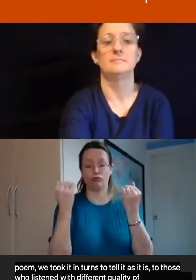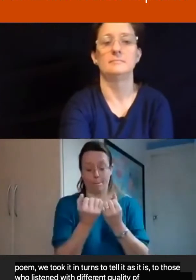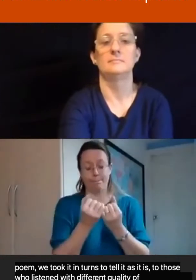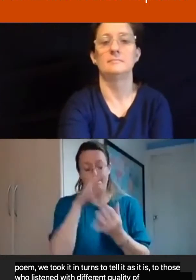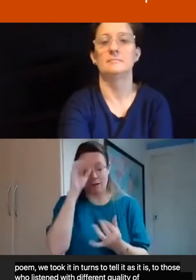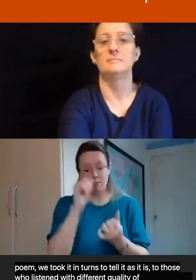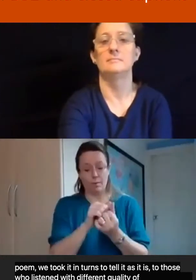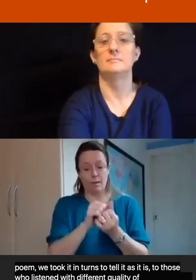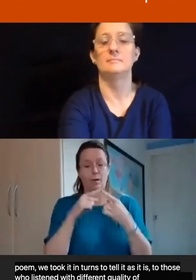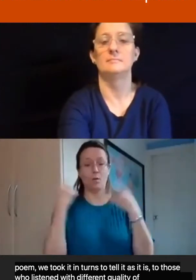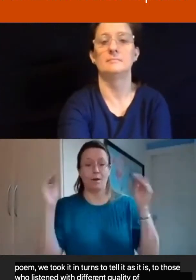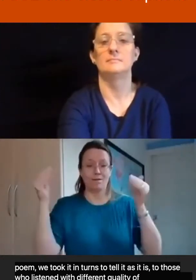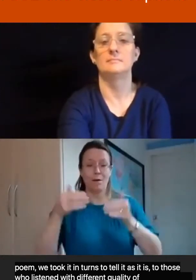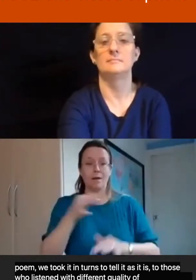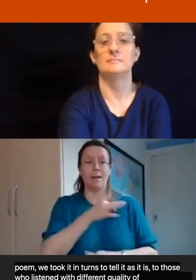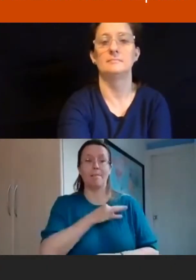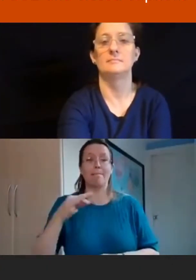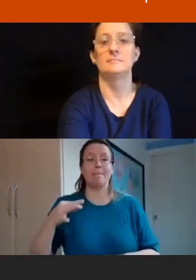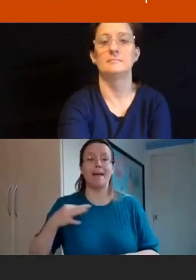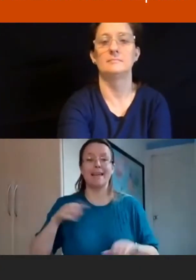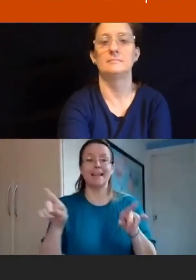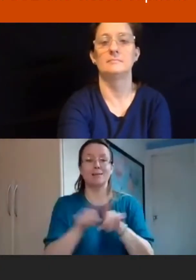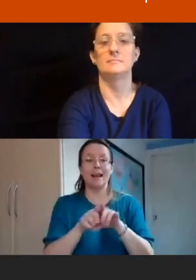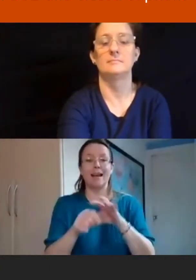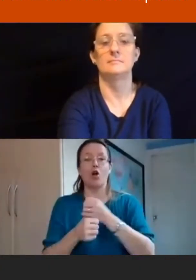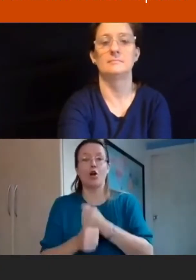medication and constipation.